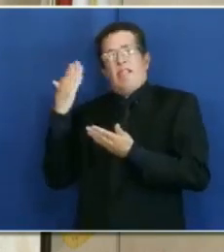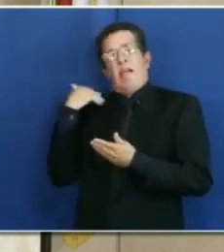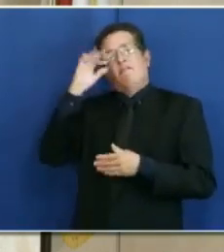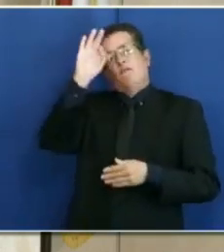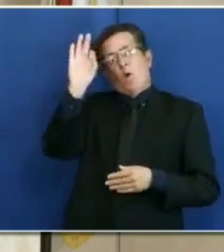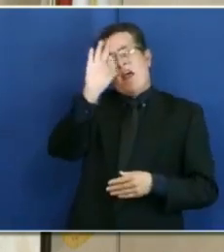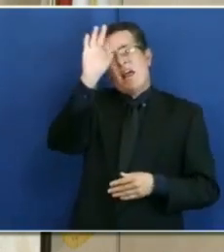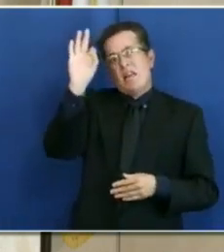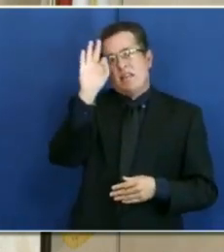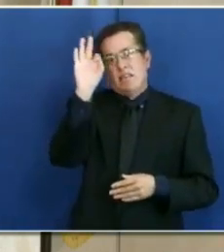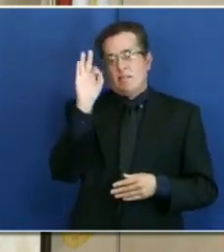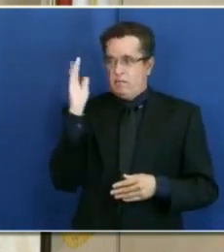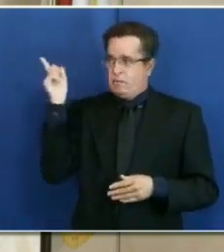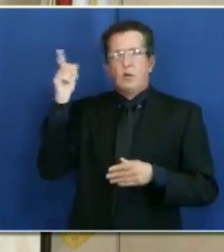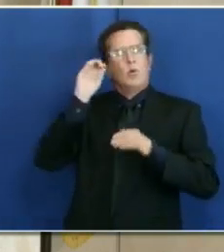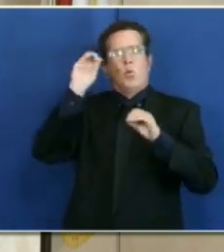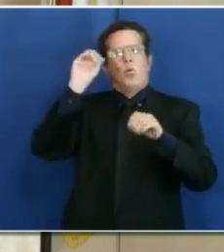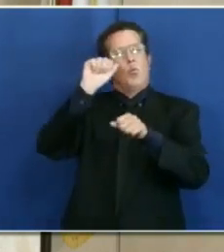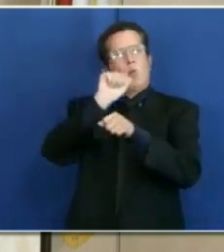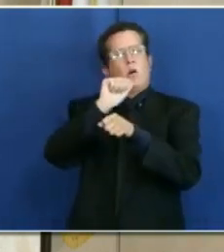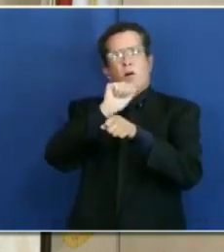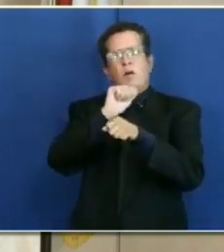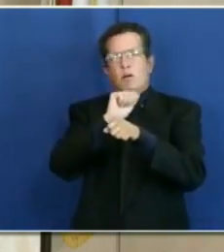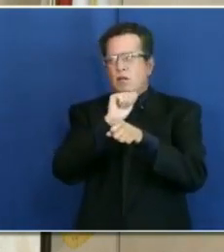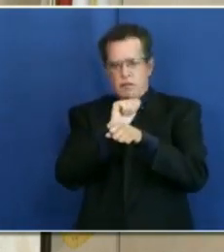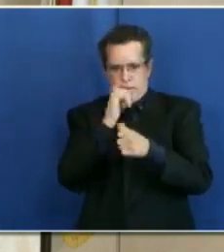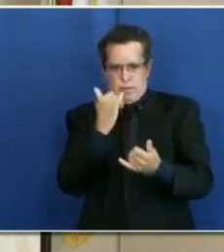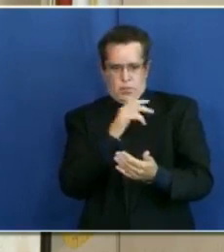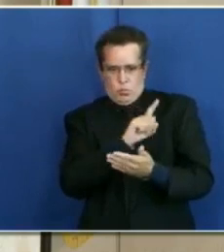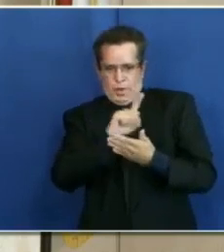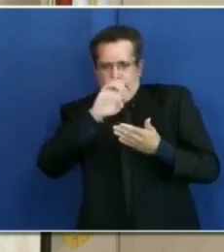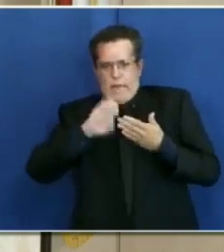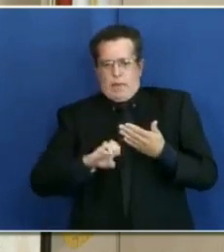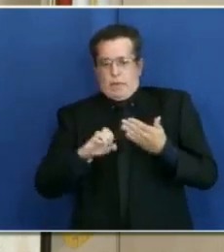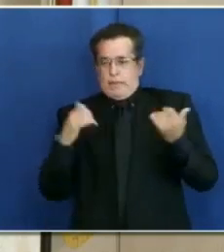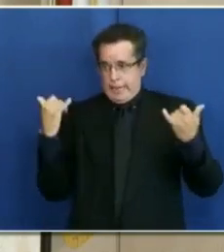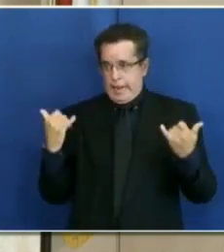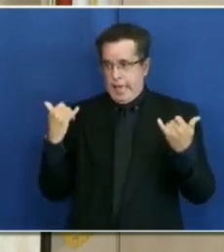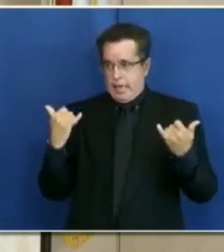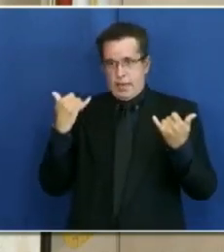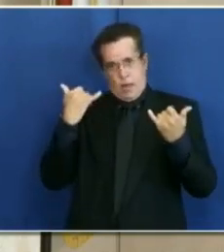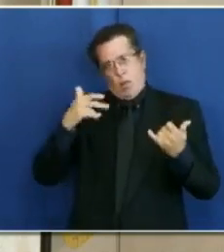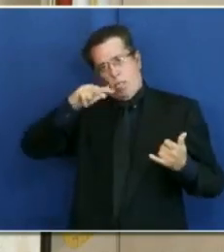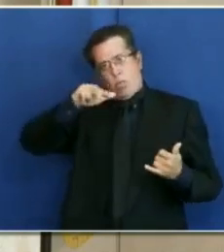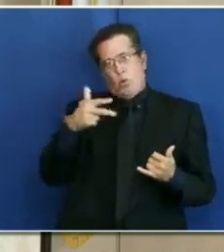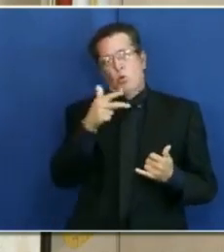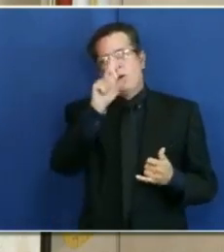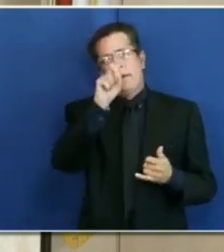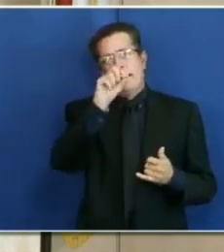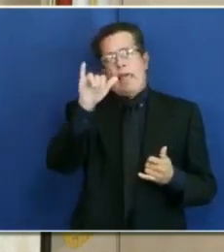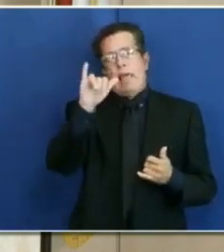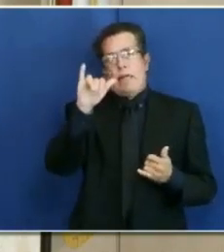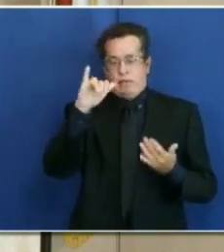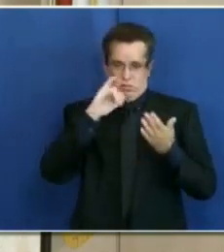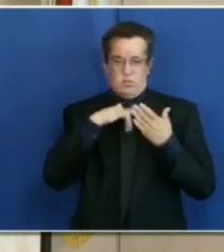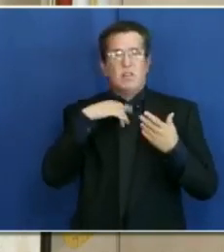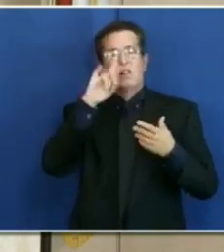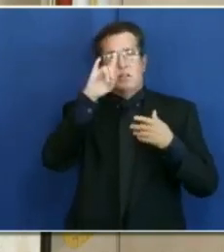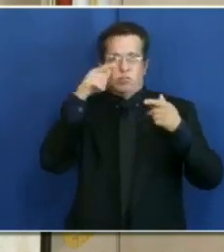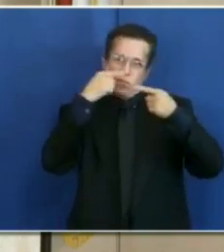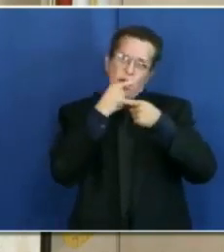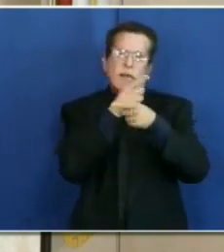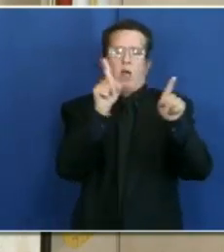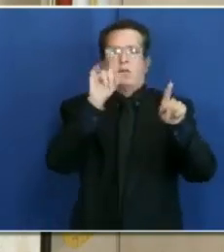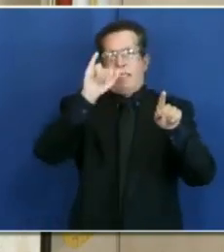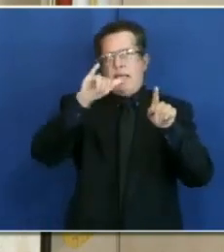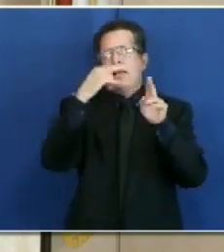don't operate on the weekends. It's a three-day working week. Today was that third day, and so we posted those names,